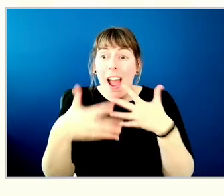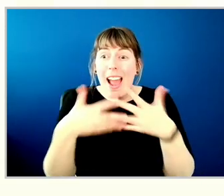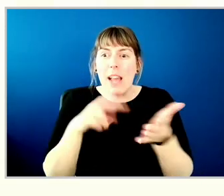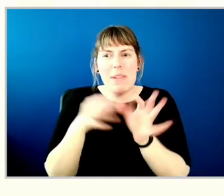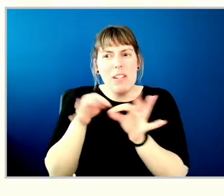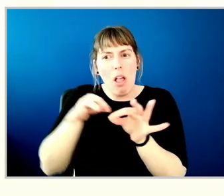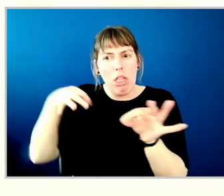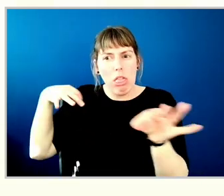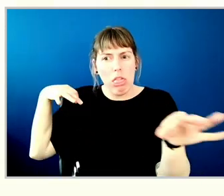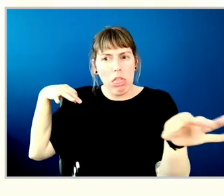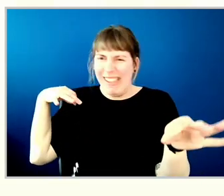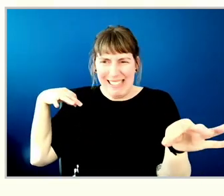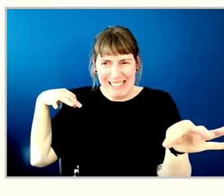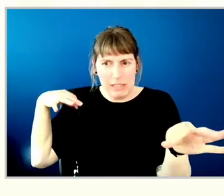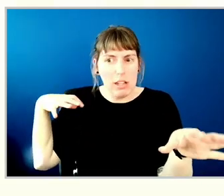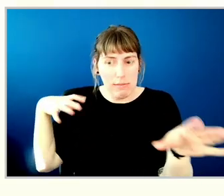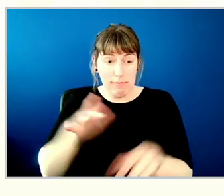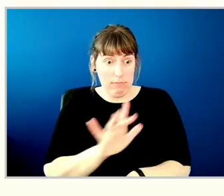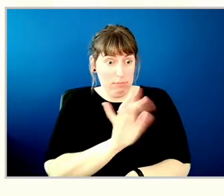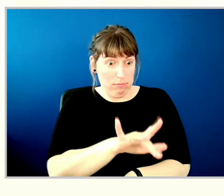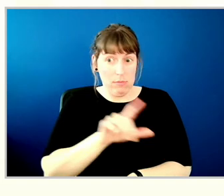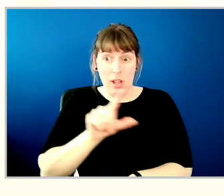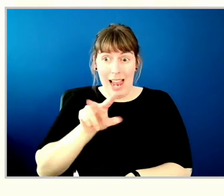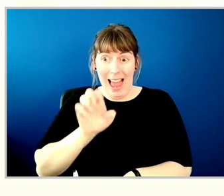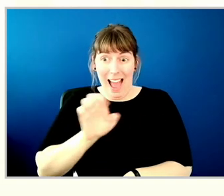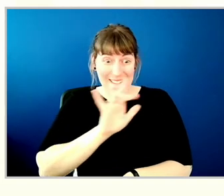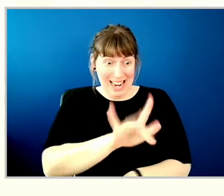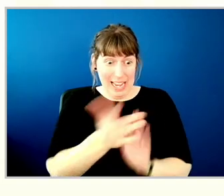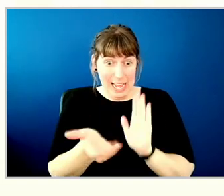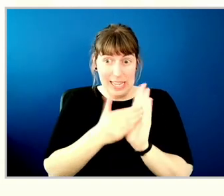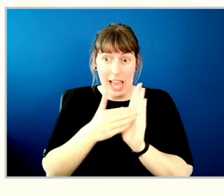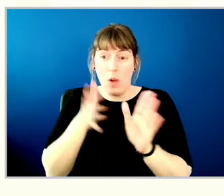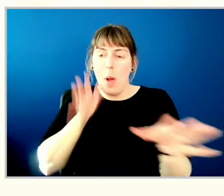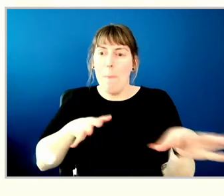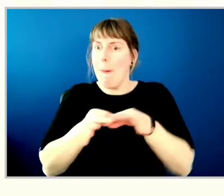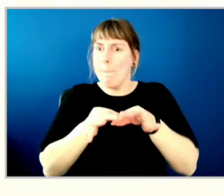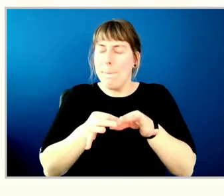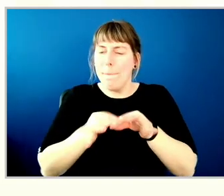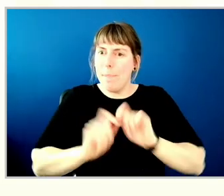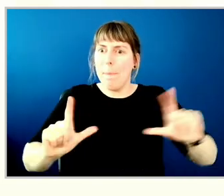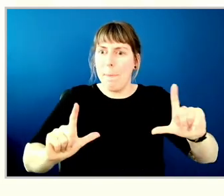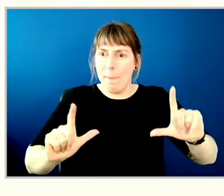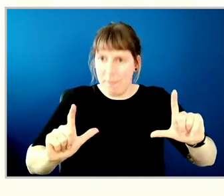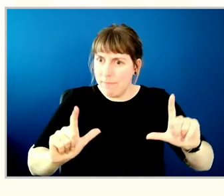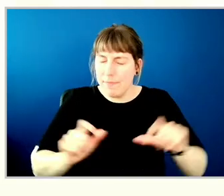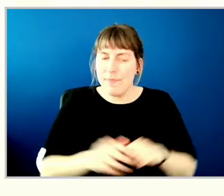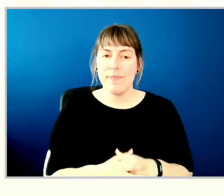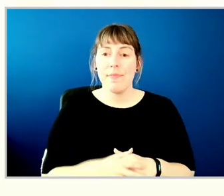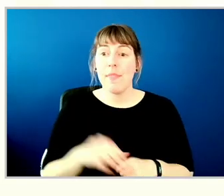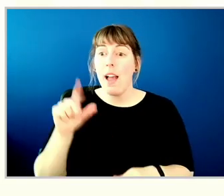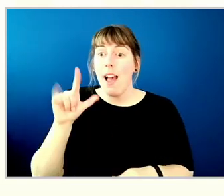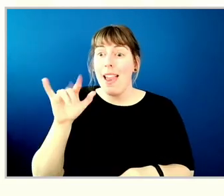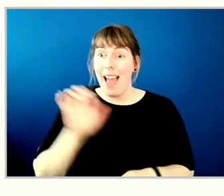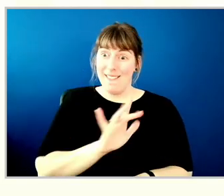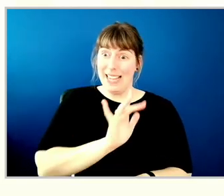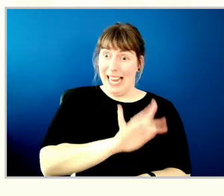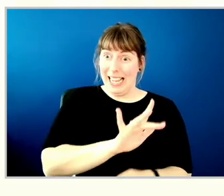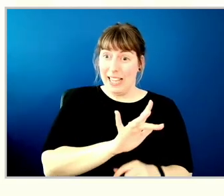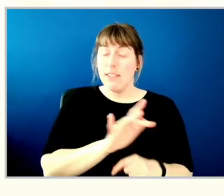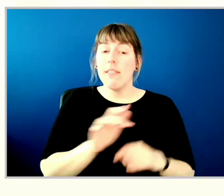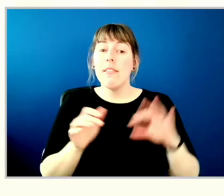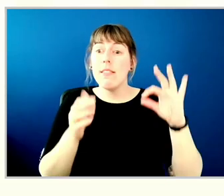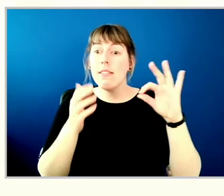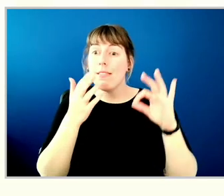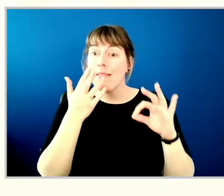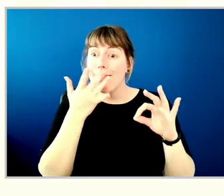broadcast. By pressing the live indicator, you will jump to the live feed. Once you hit the live button, the circle will change